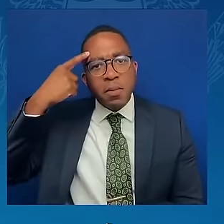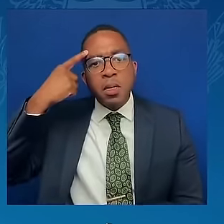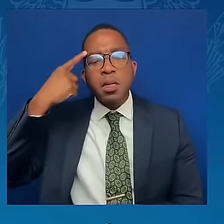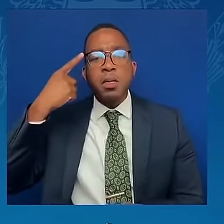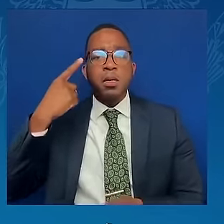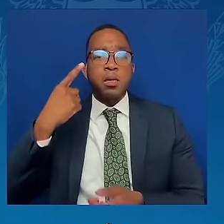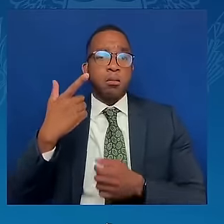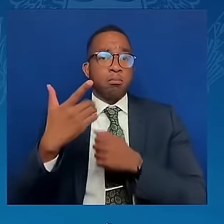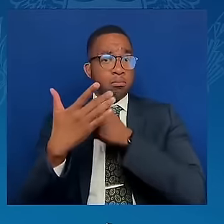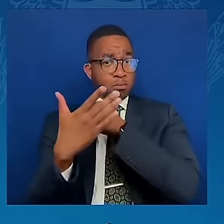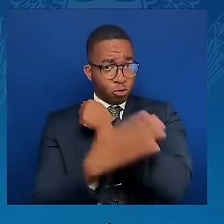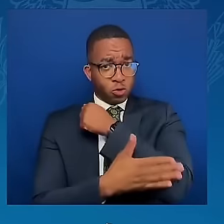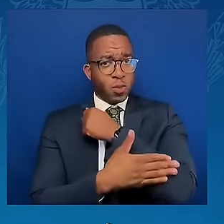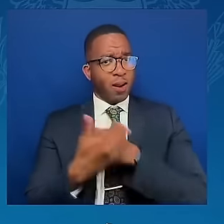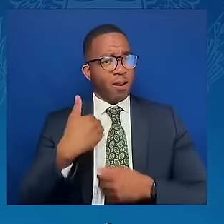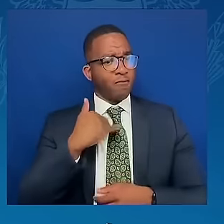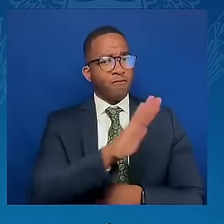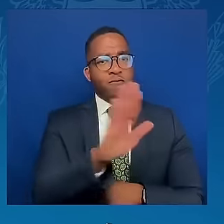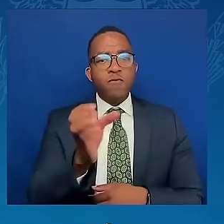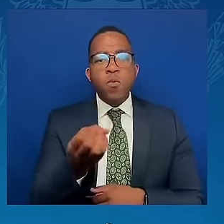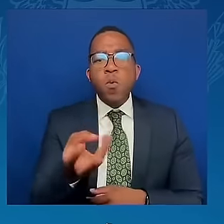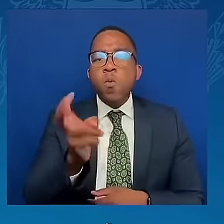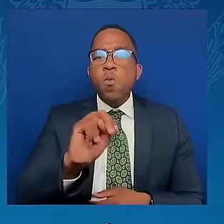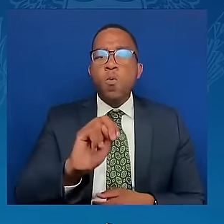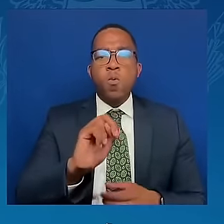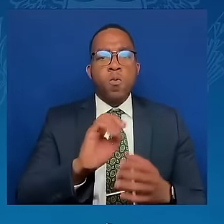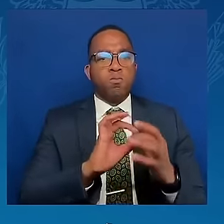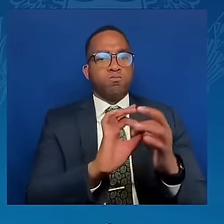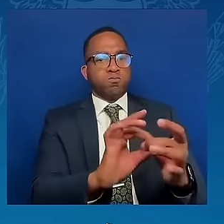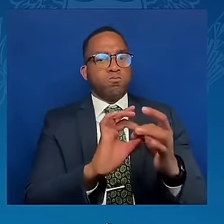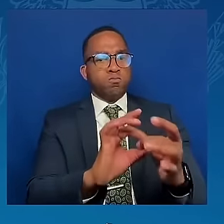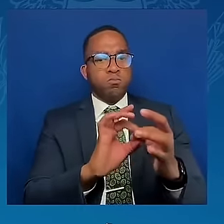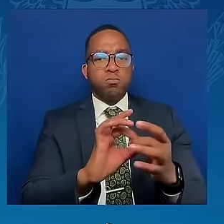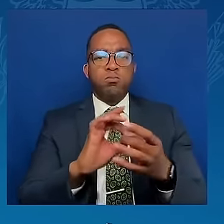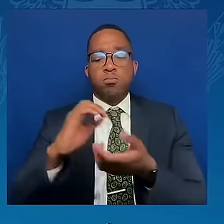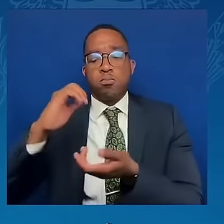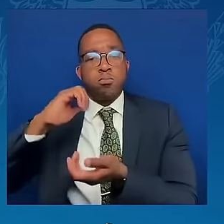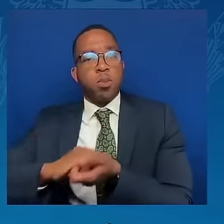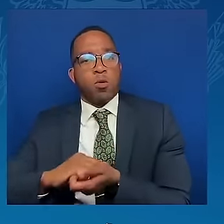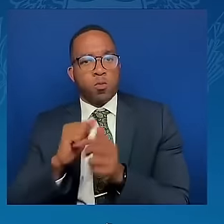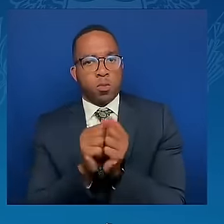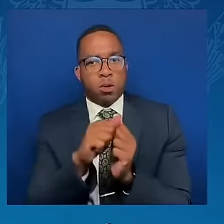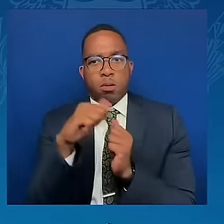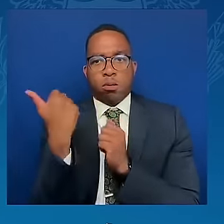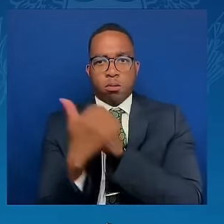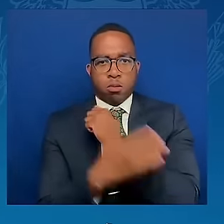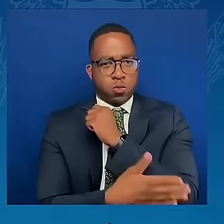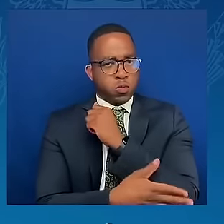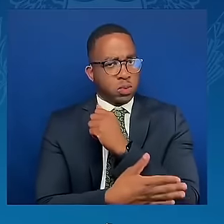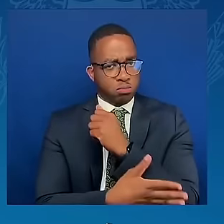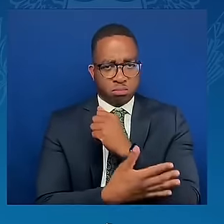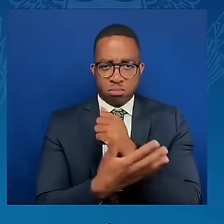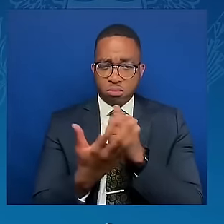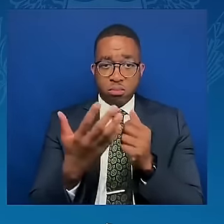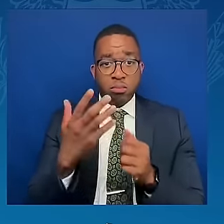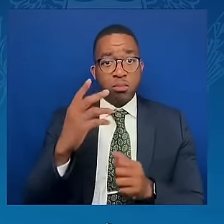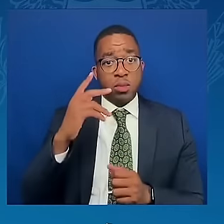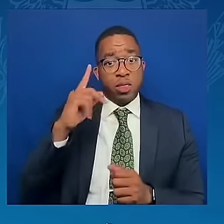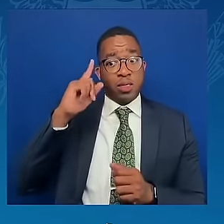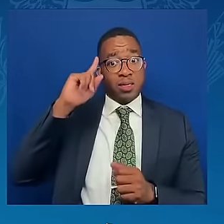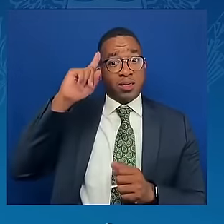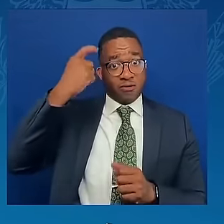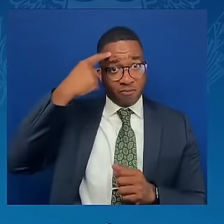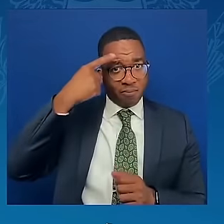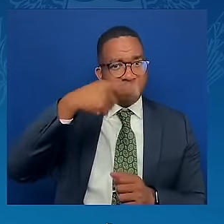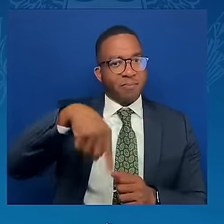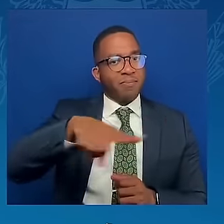alliances. There are inalienable rights governments must protect. The rule of law must